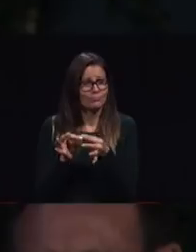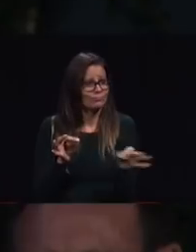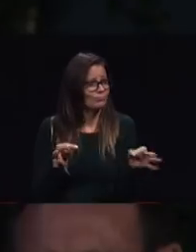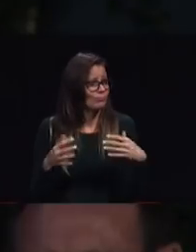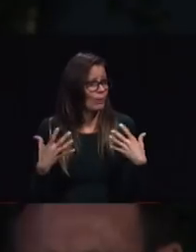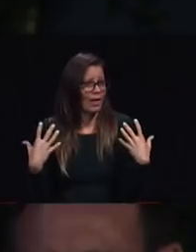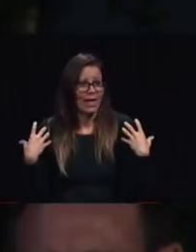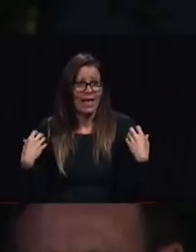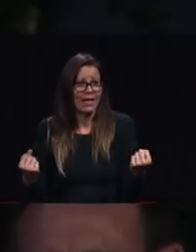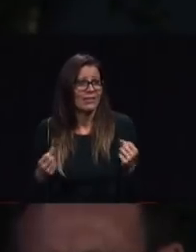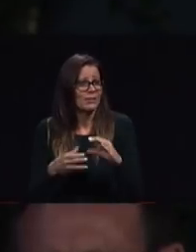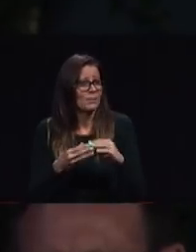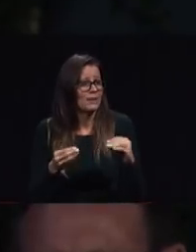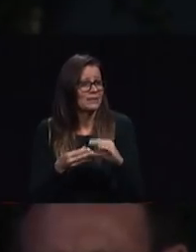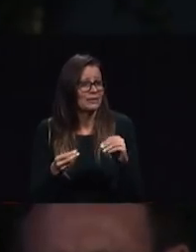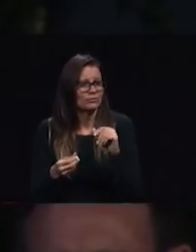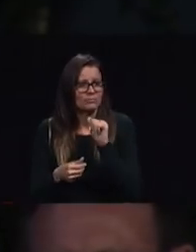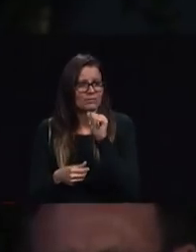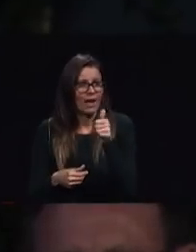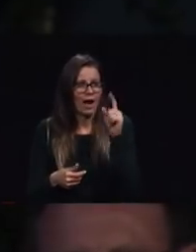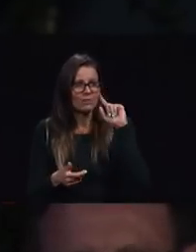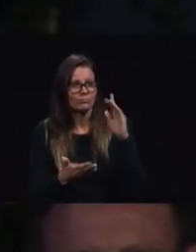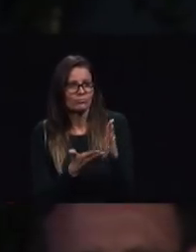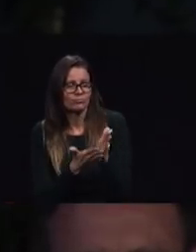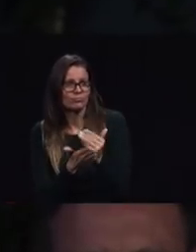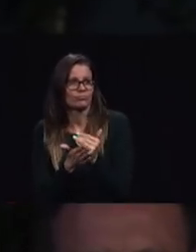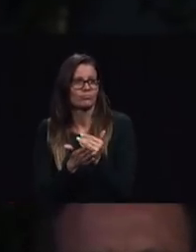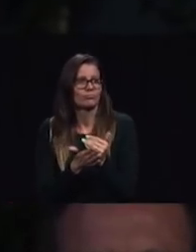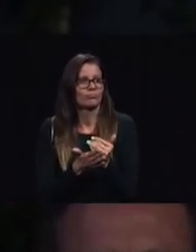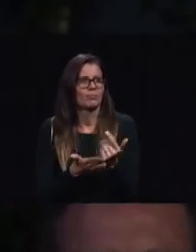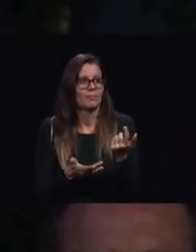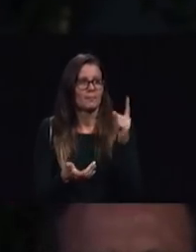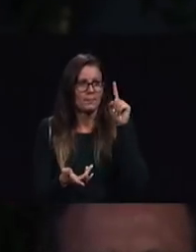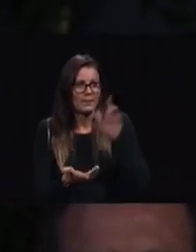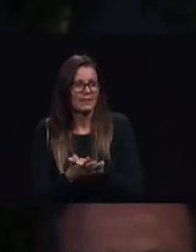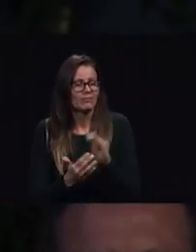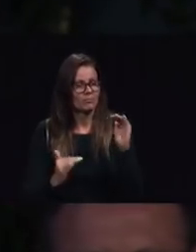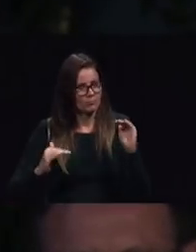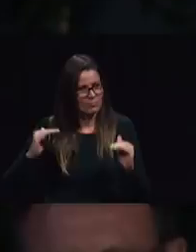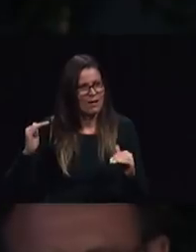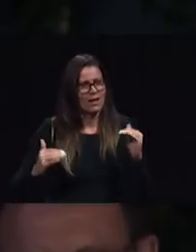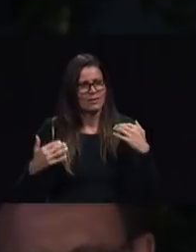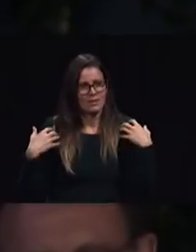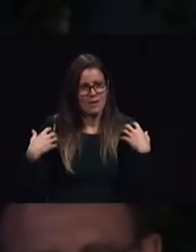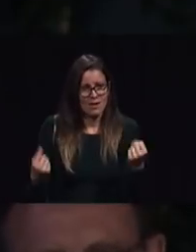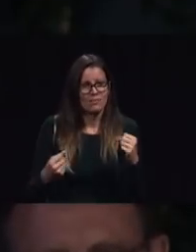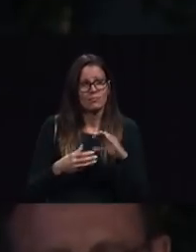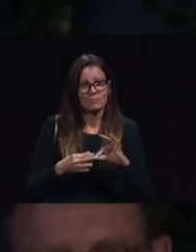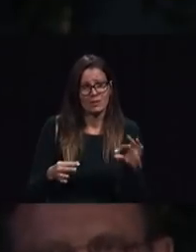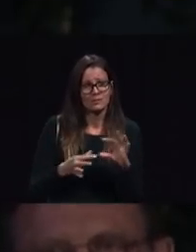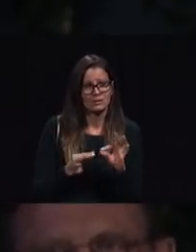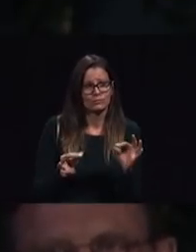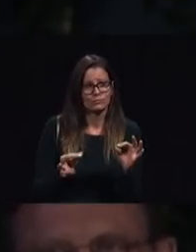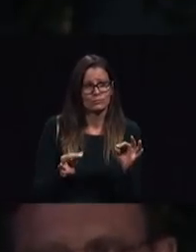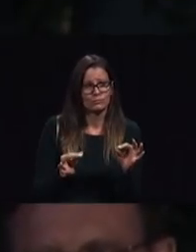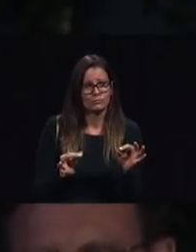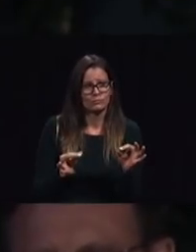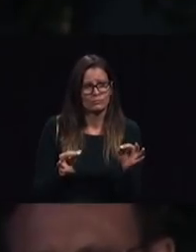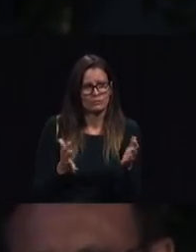belief balanced health message is your future life